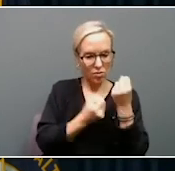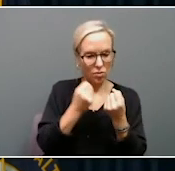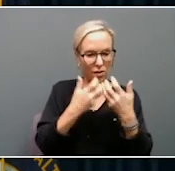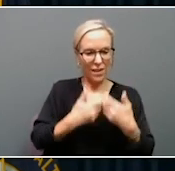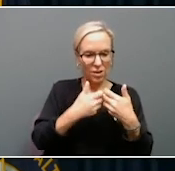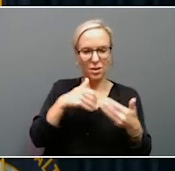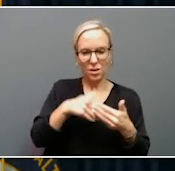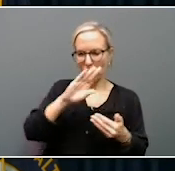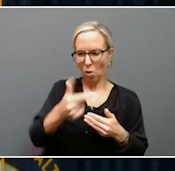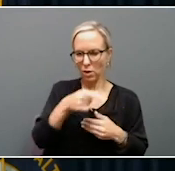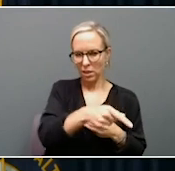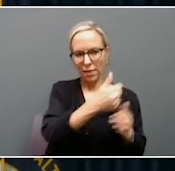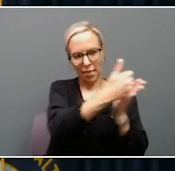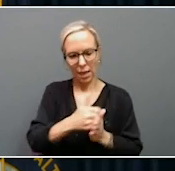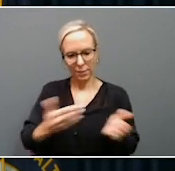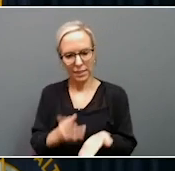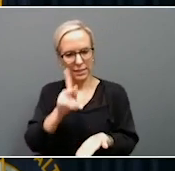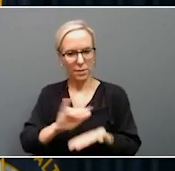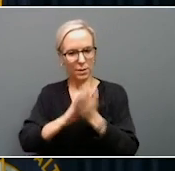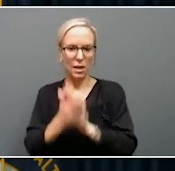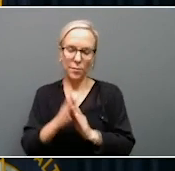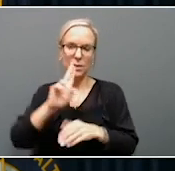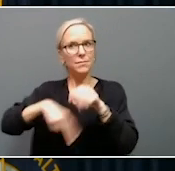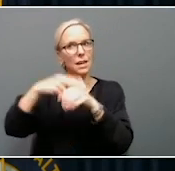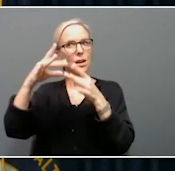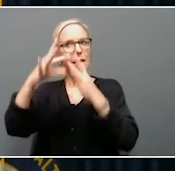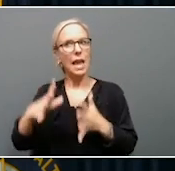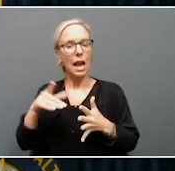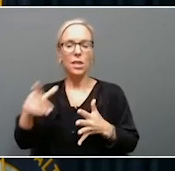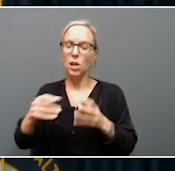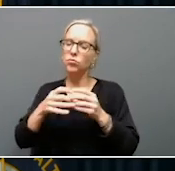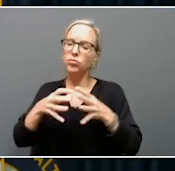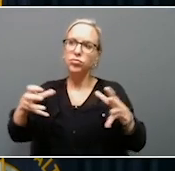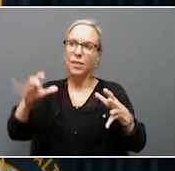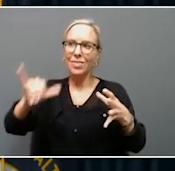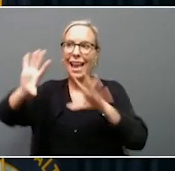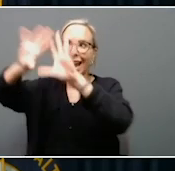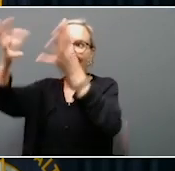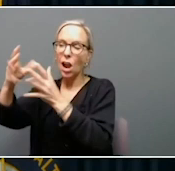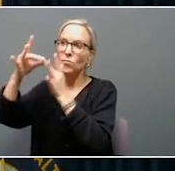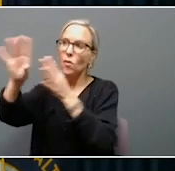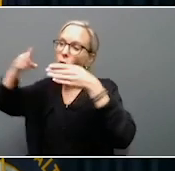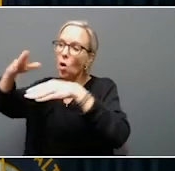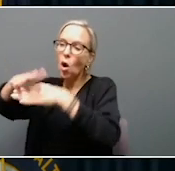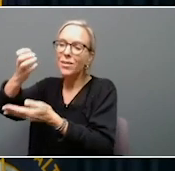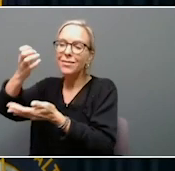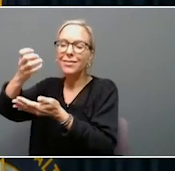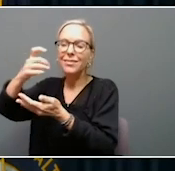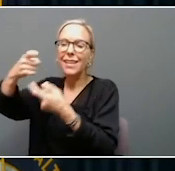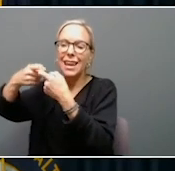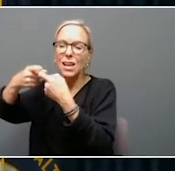helping Kentucky become a national leader in the fast-growing EV sector. Remember, that is, at the moment, a $2 billion investment,